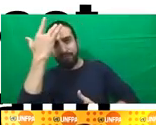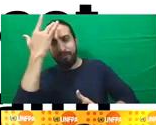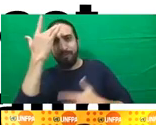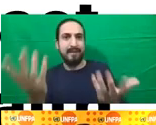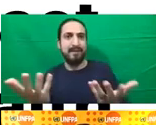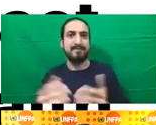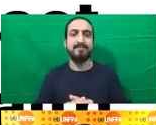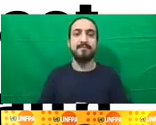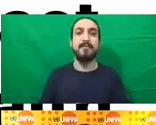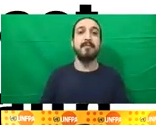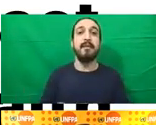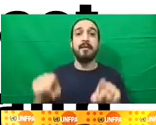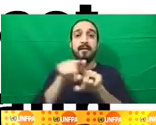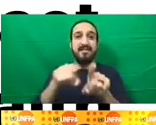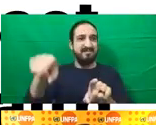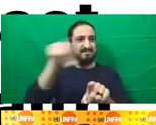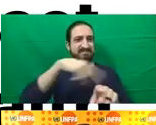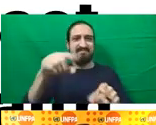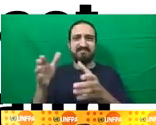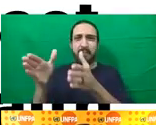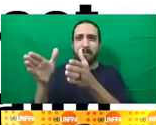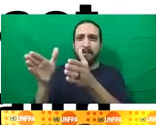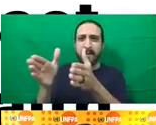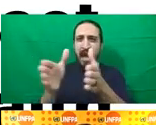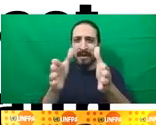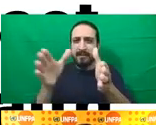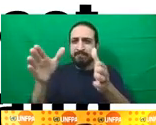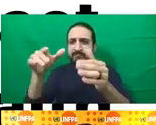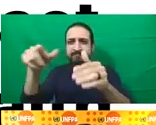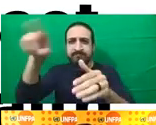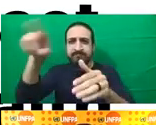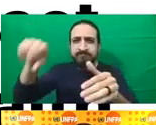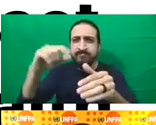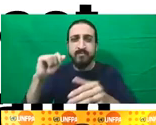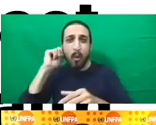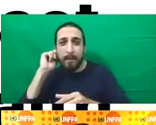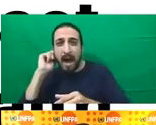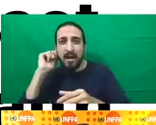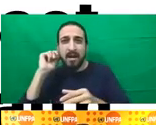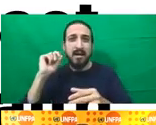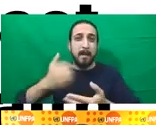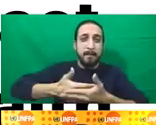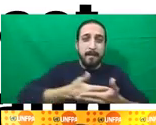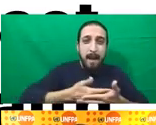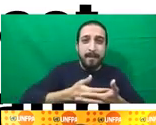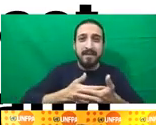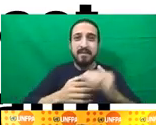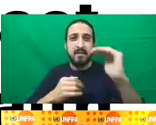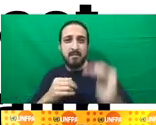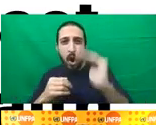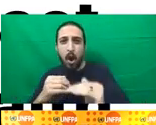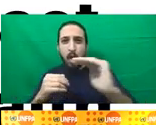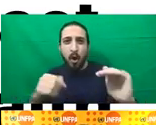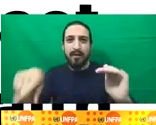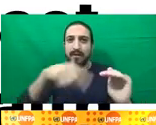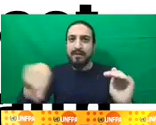populations such as pregnant women, neonates, and broad multiseptorial approach to improve the overall resilience of society. So the impact of